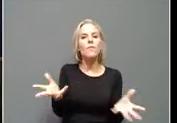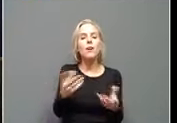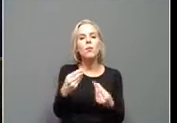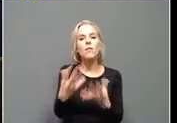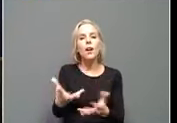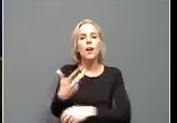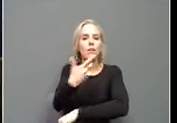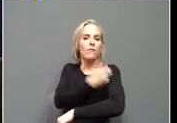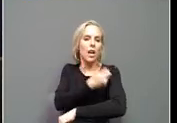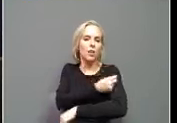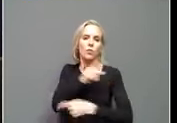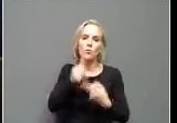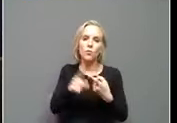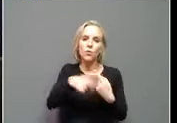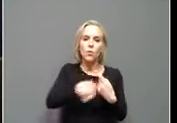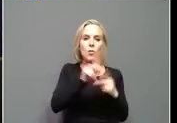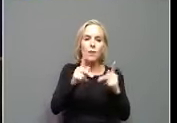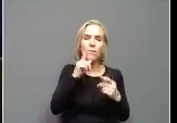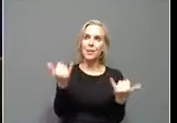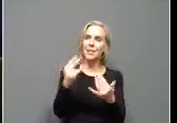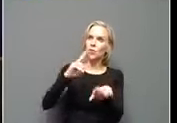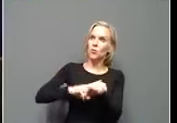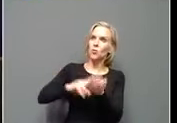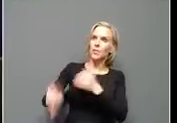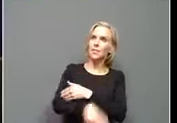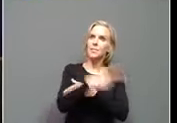we celebrate you and the work that you do.